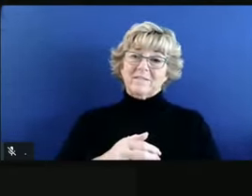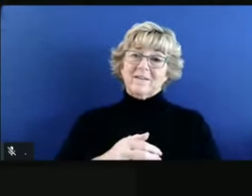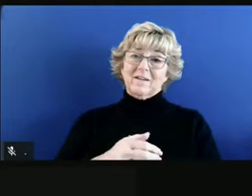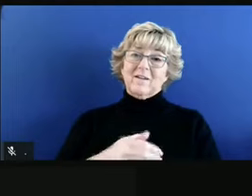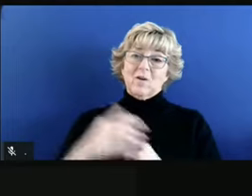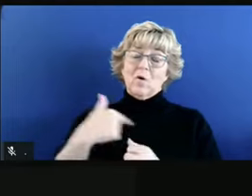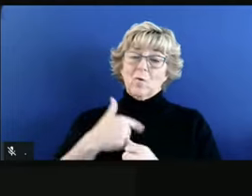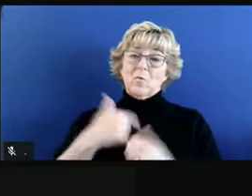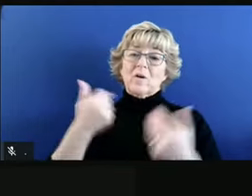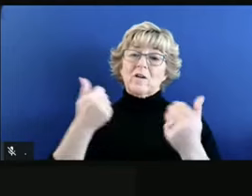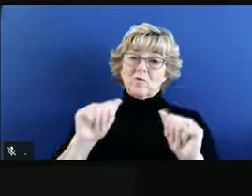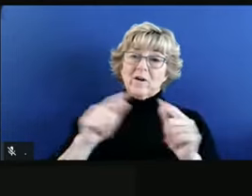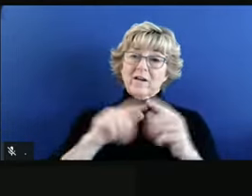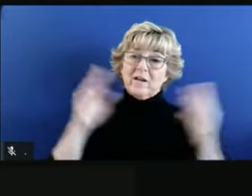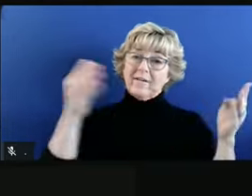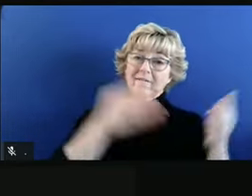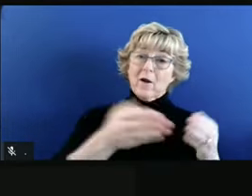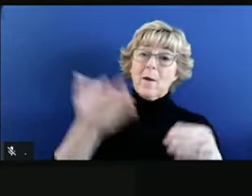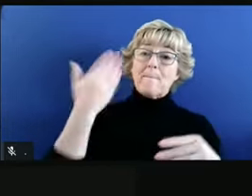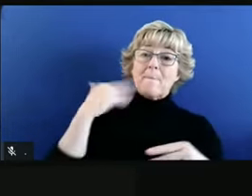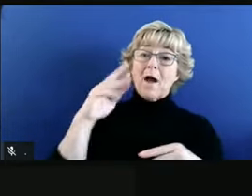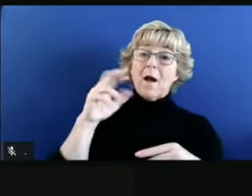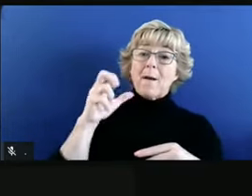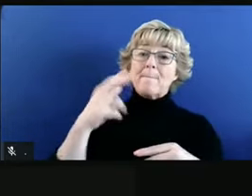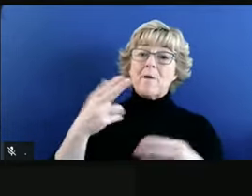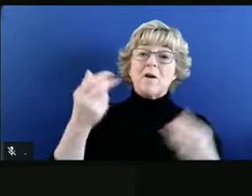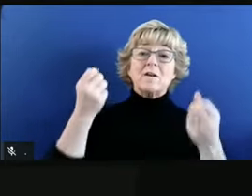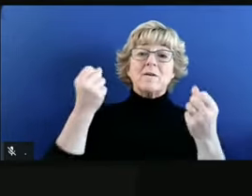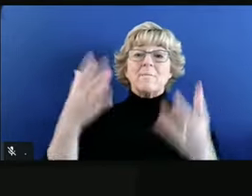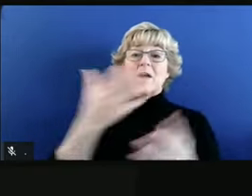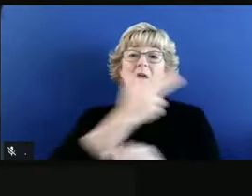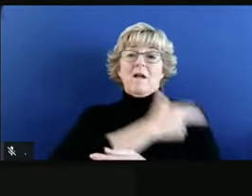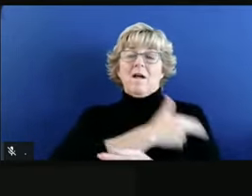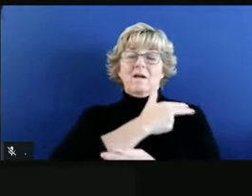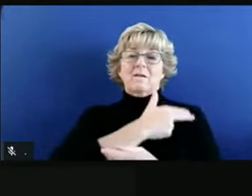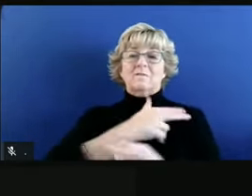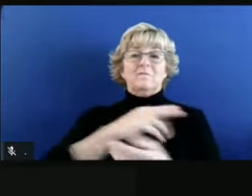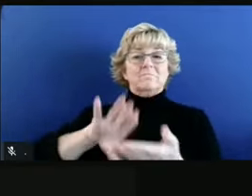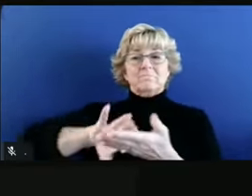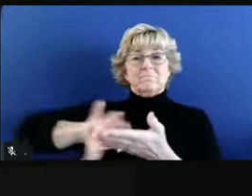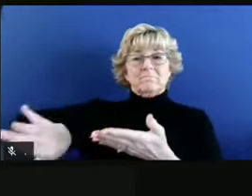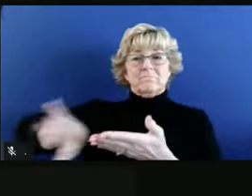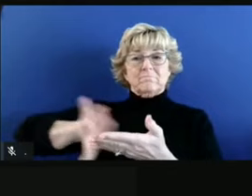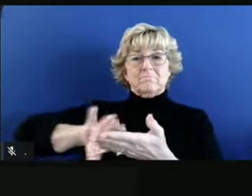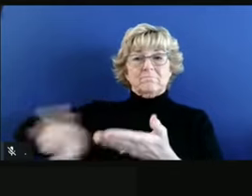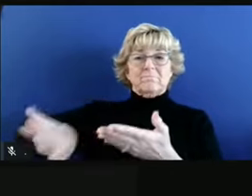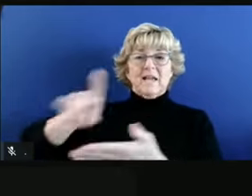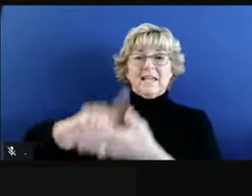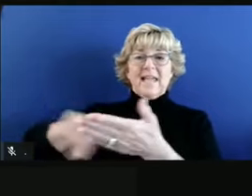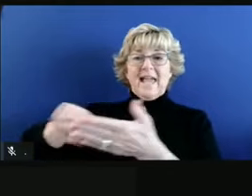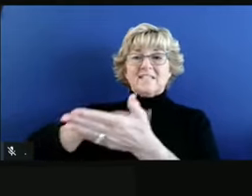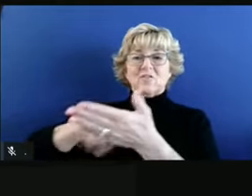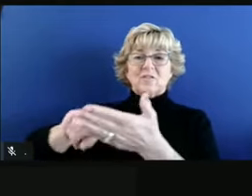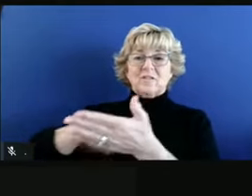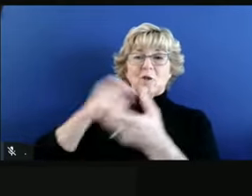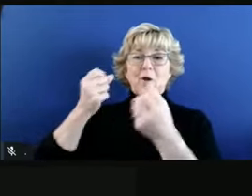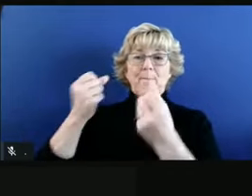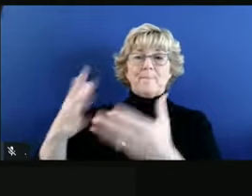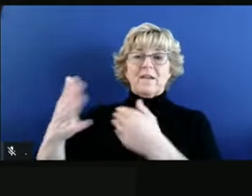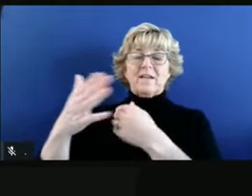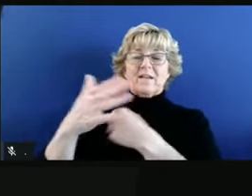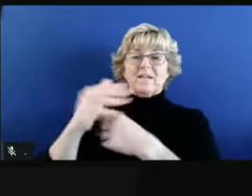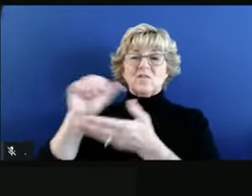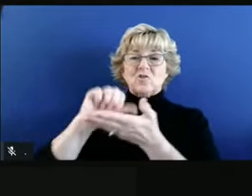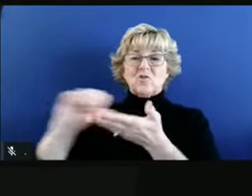extent possible. Back in March, many health systems preemptively canceled some surgeries. We